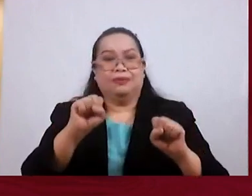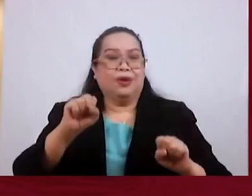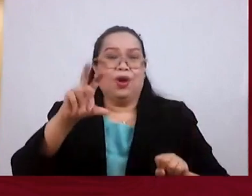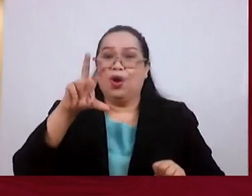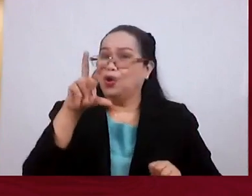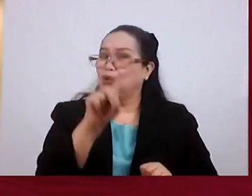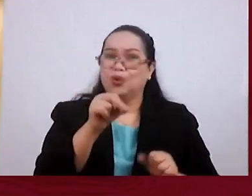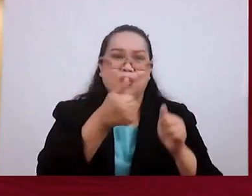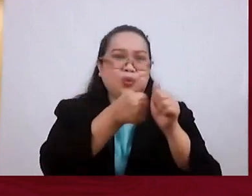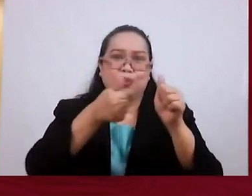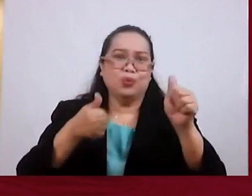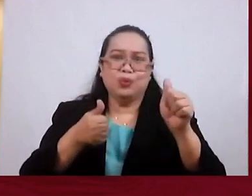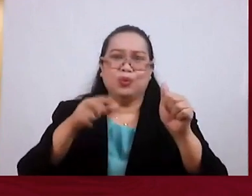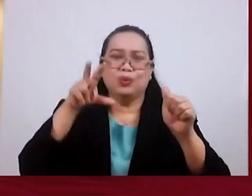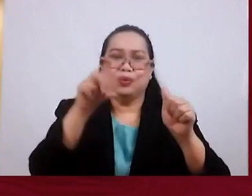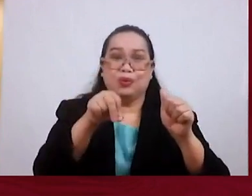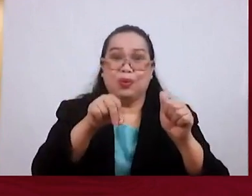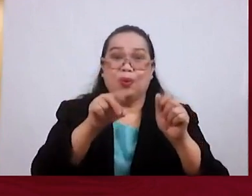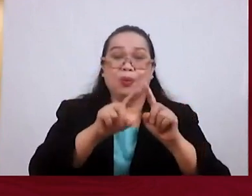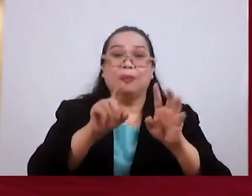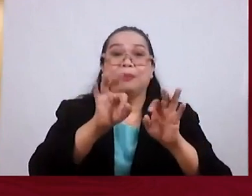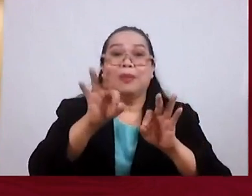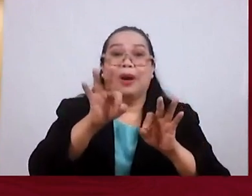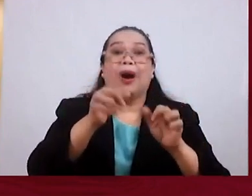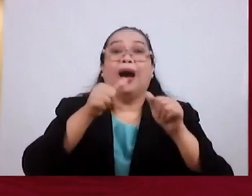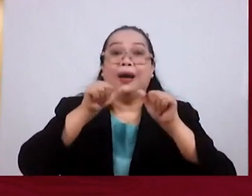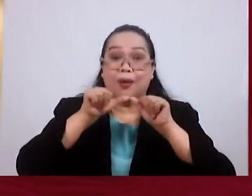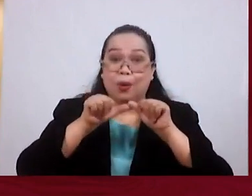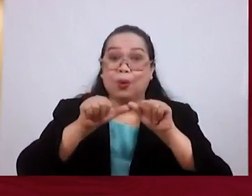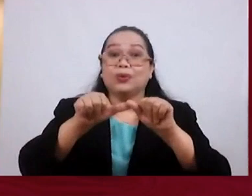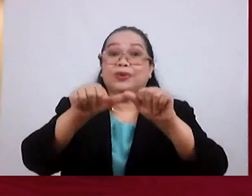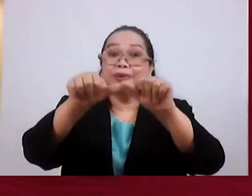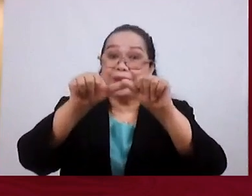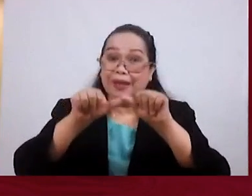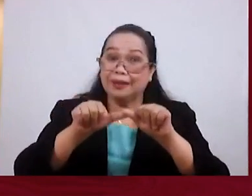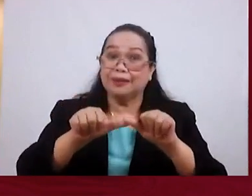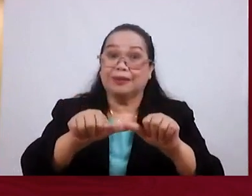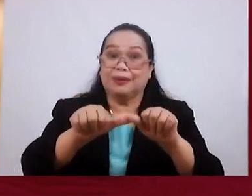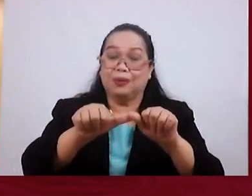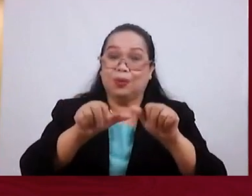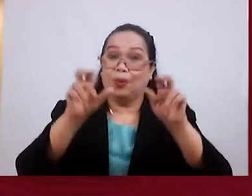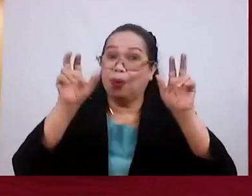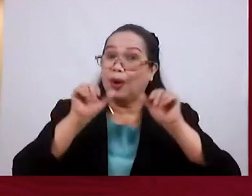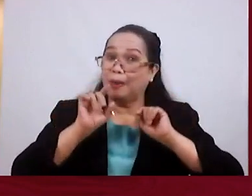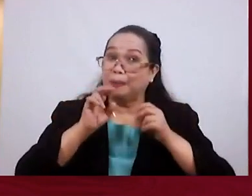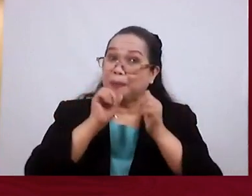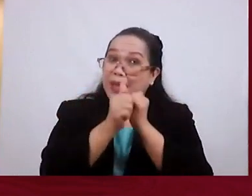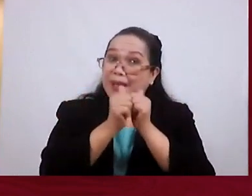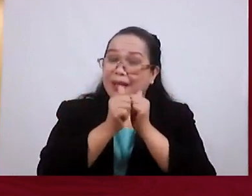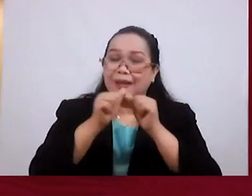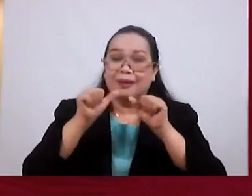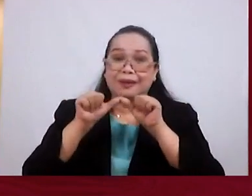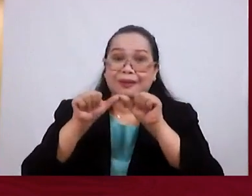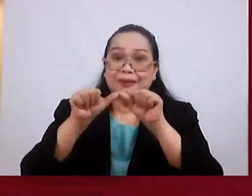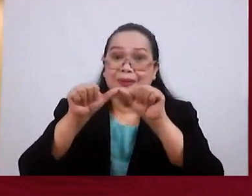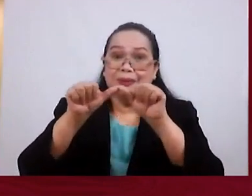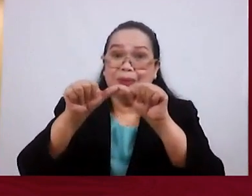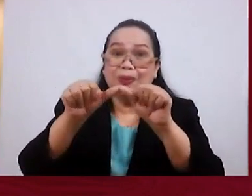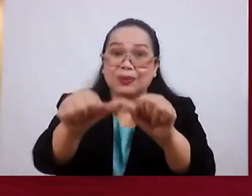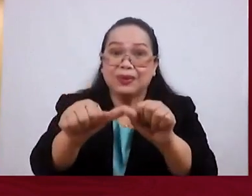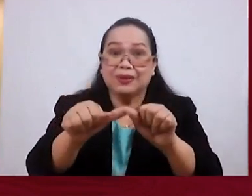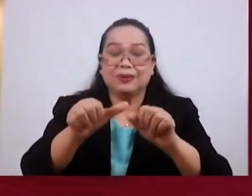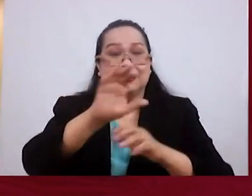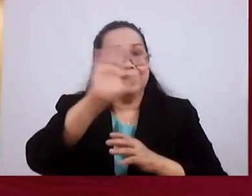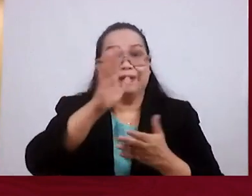apostasy. You see, the word here is go on sinning. There is persistence in sin. What else? The second characteristic